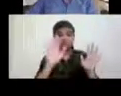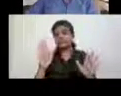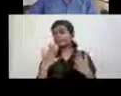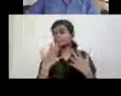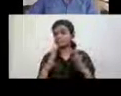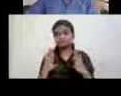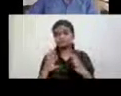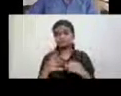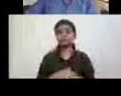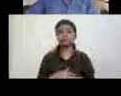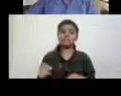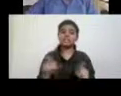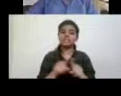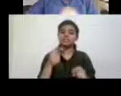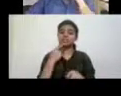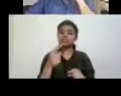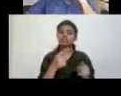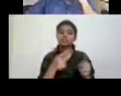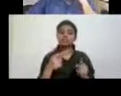And that tells you a lot.